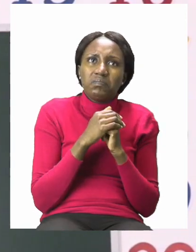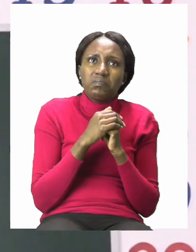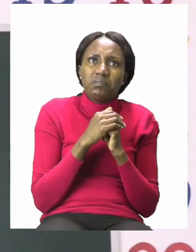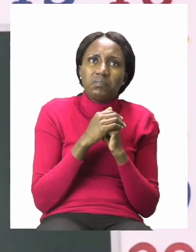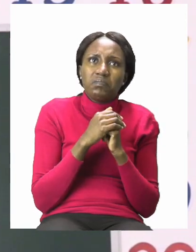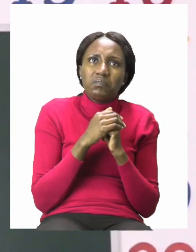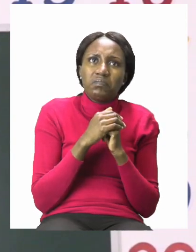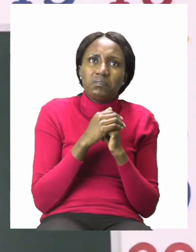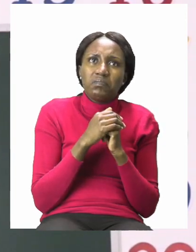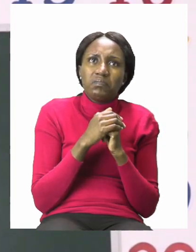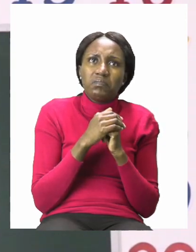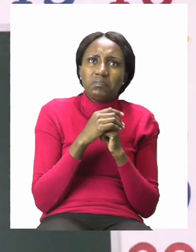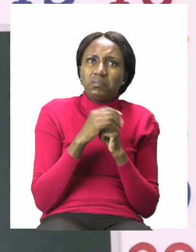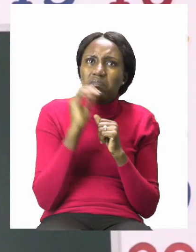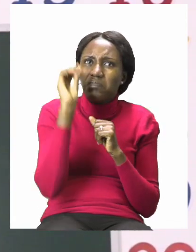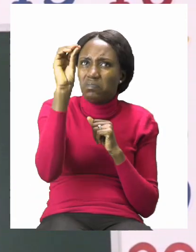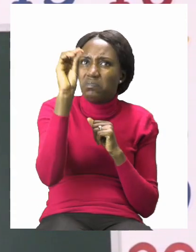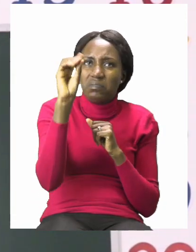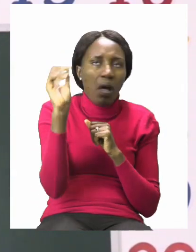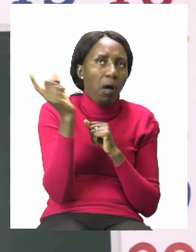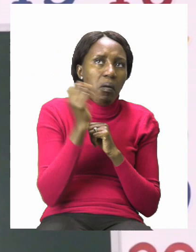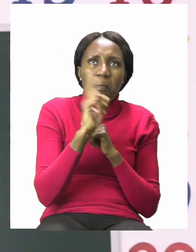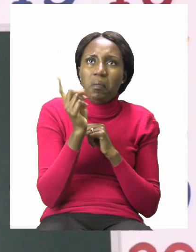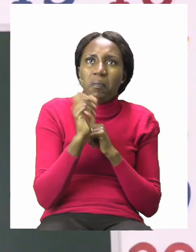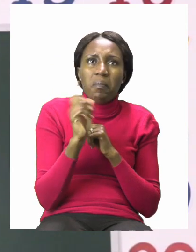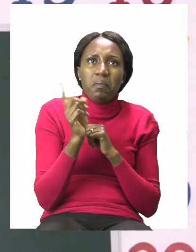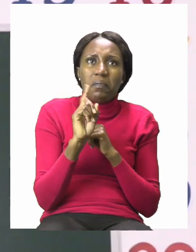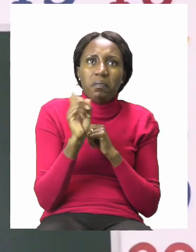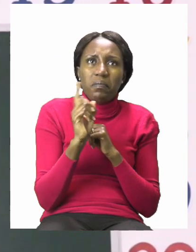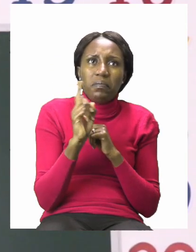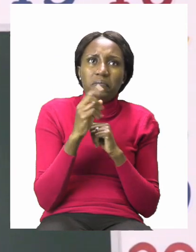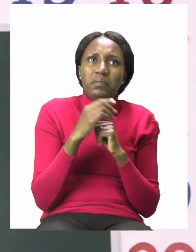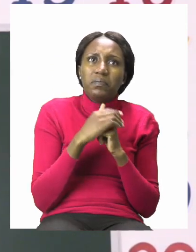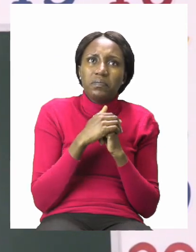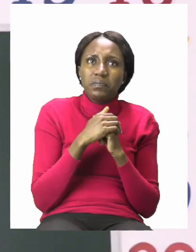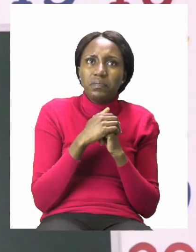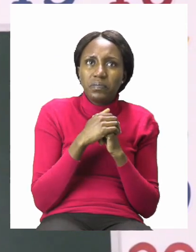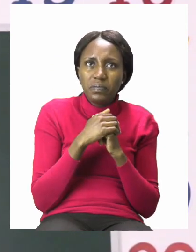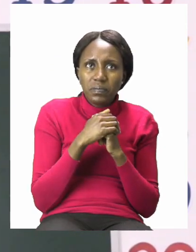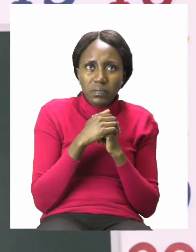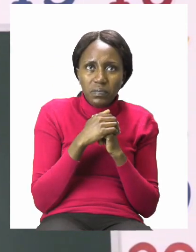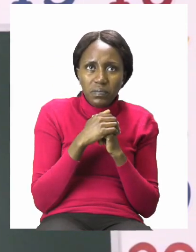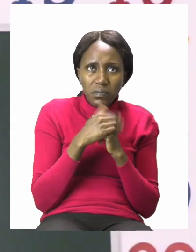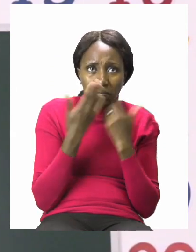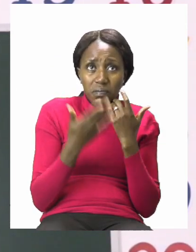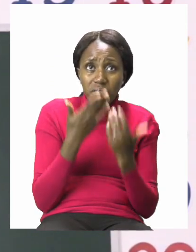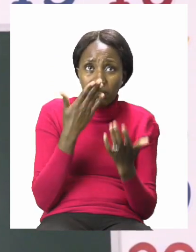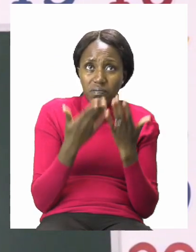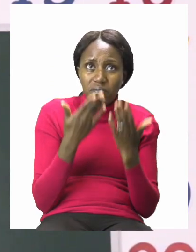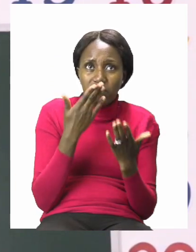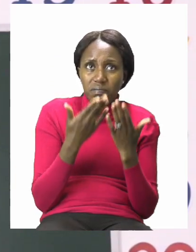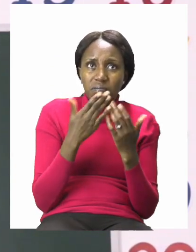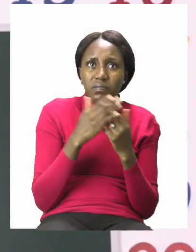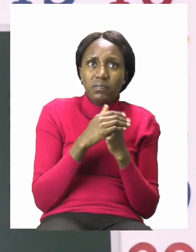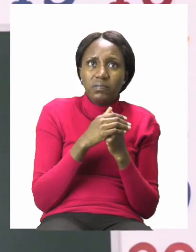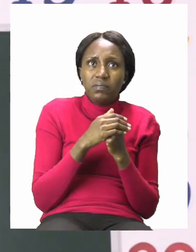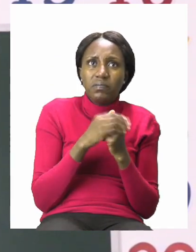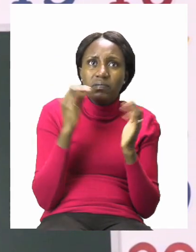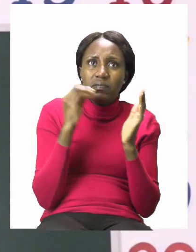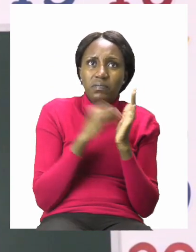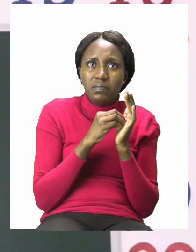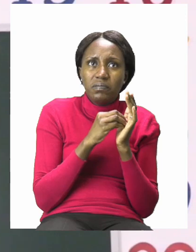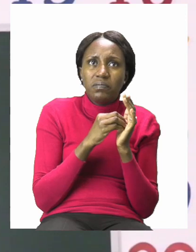here? Oopsies, it doesn't even have a place. Maybe I should put it here.